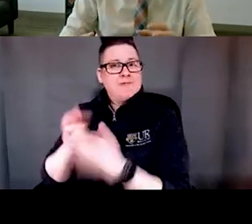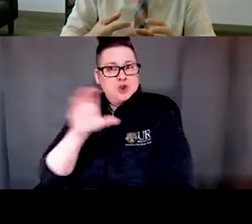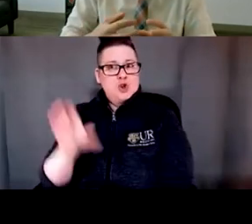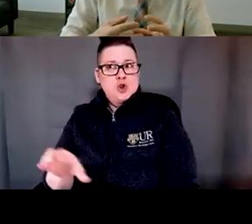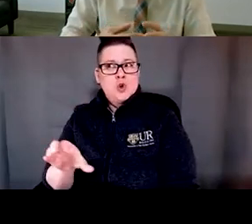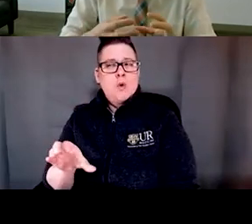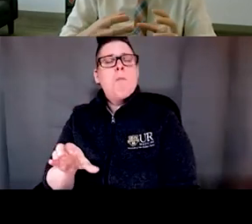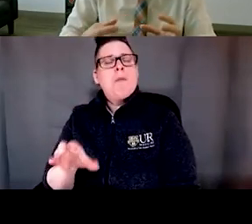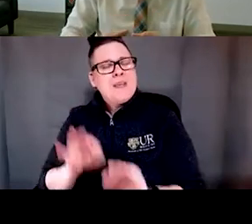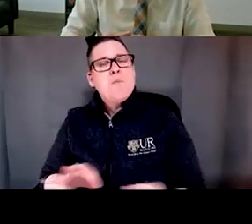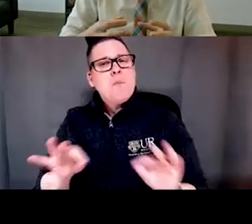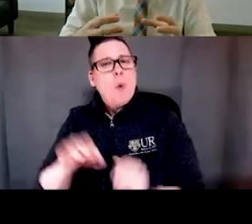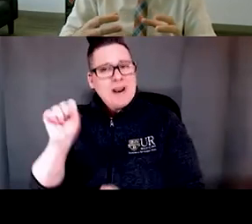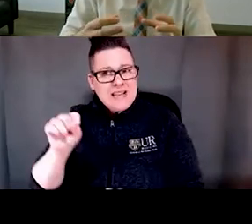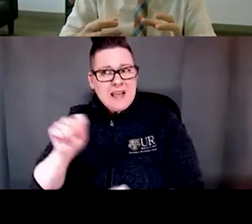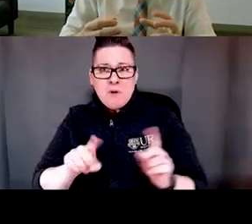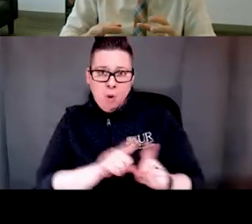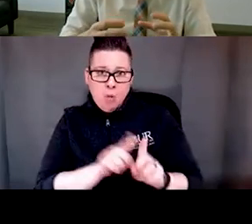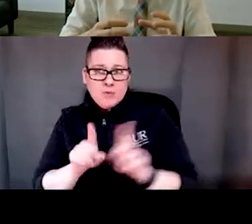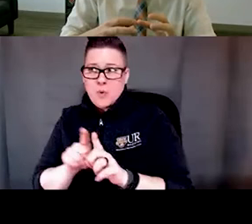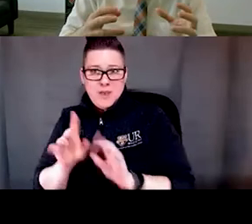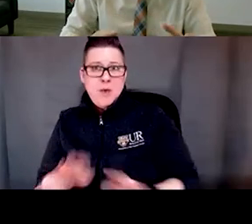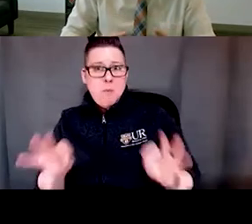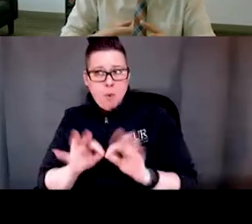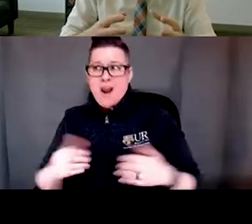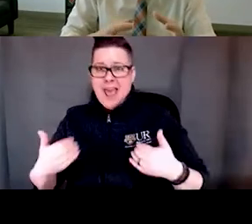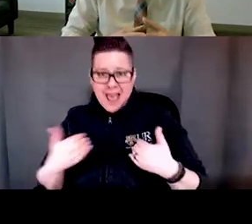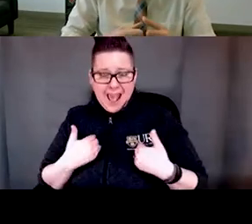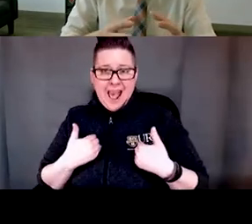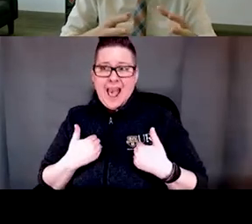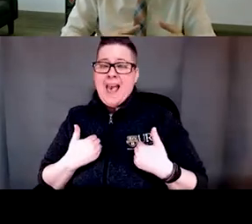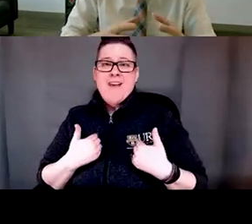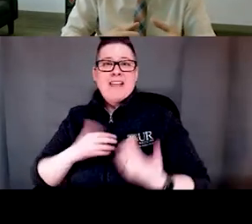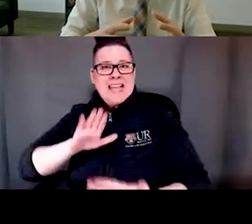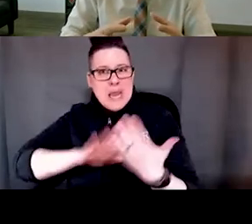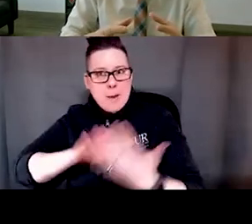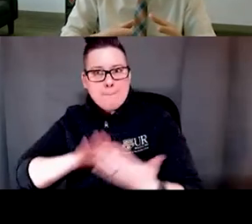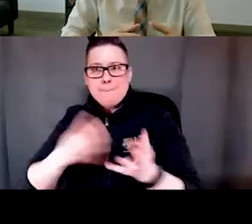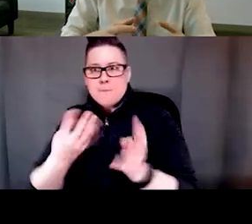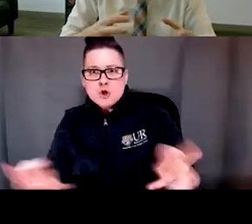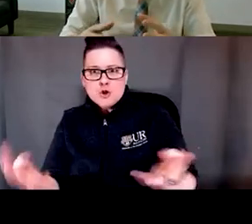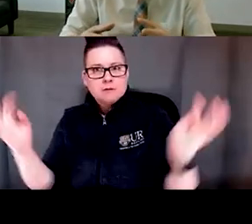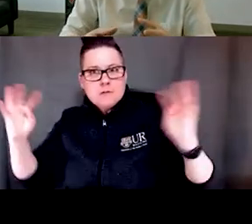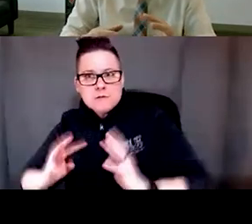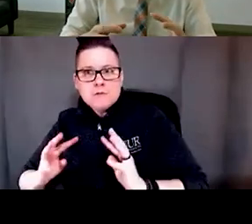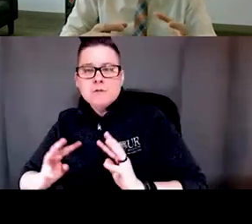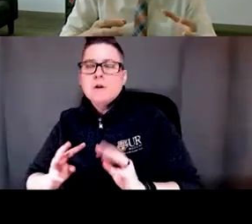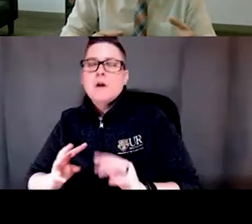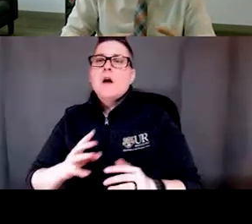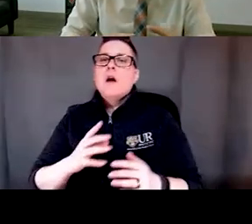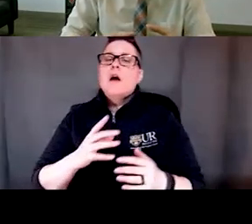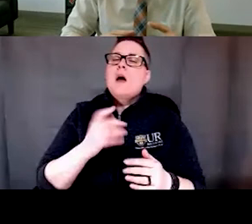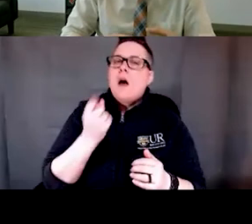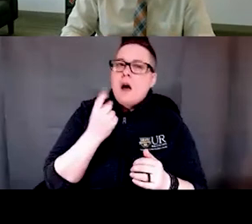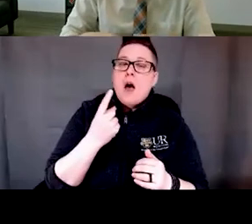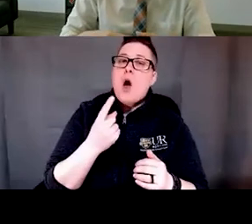that there is this in-person component that no matter what you do that this virtual component is not going to replace the